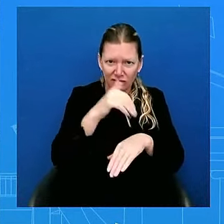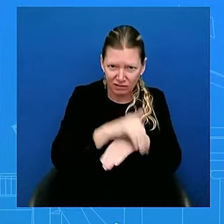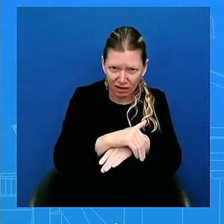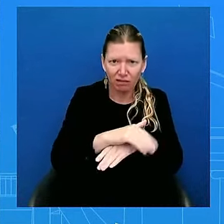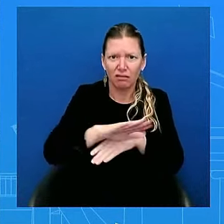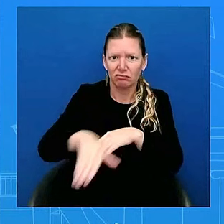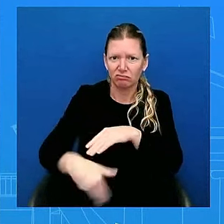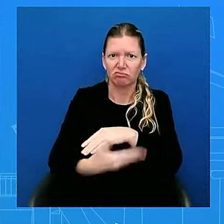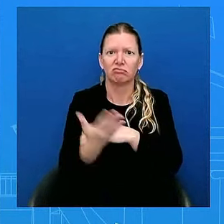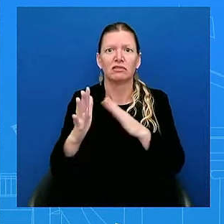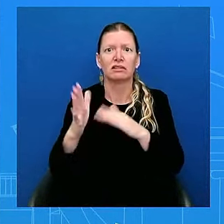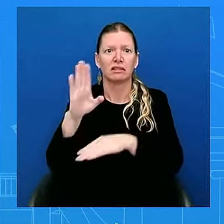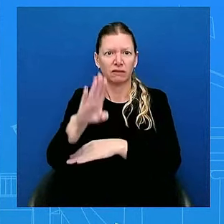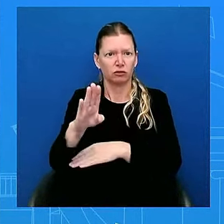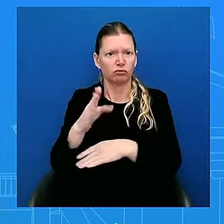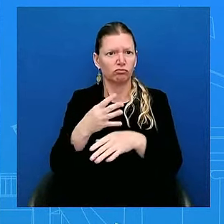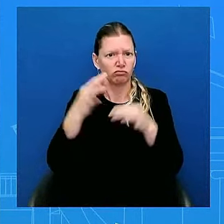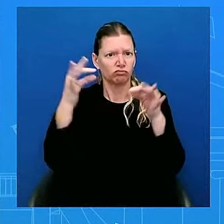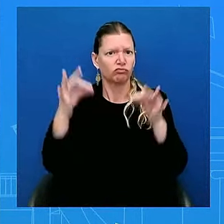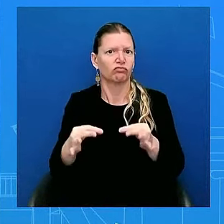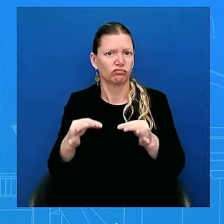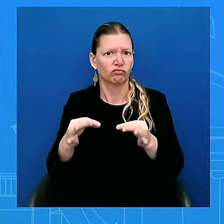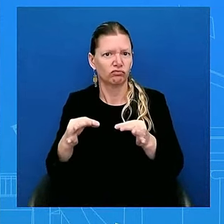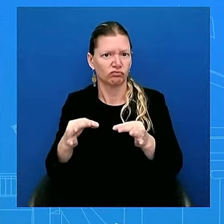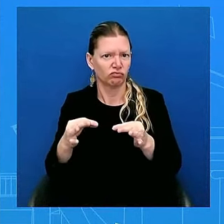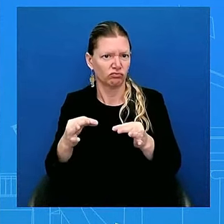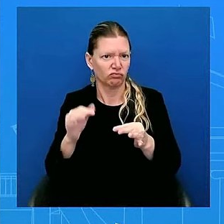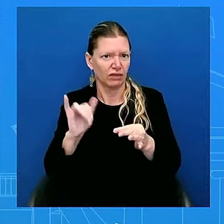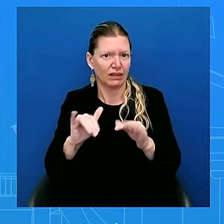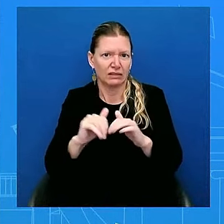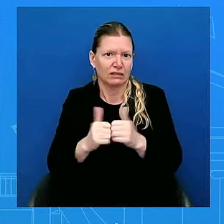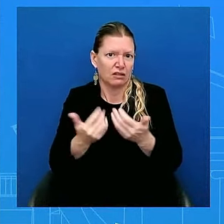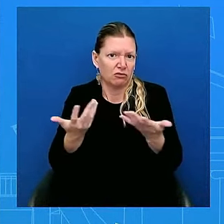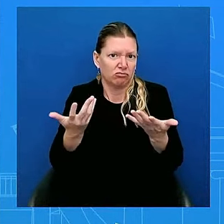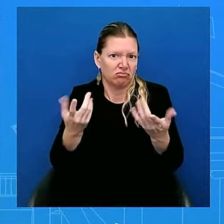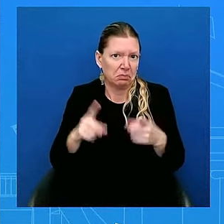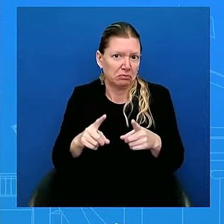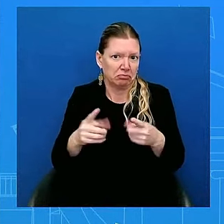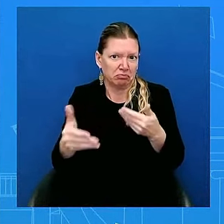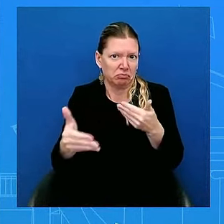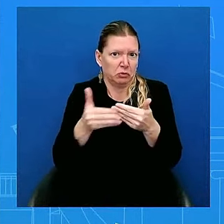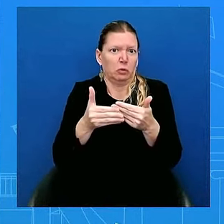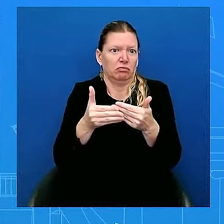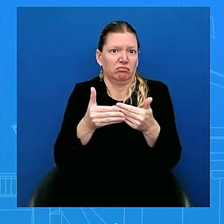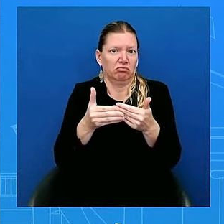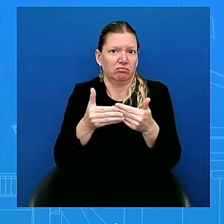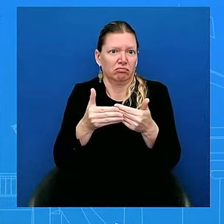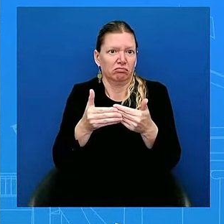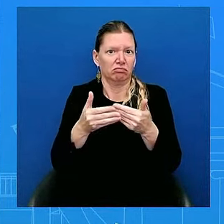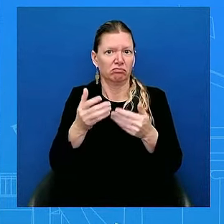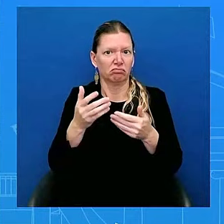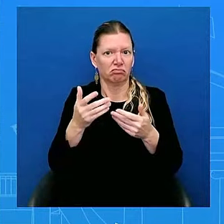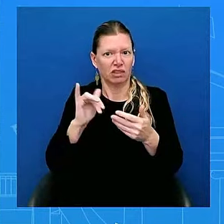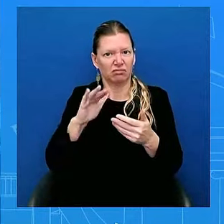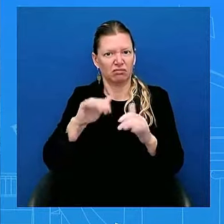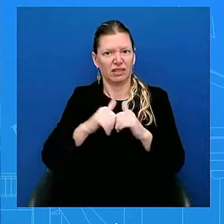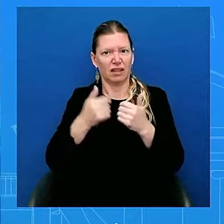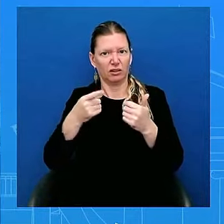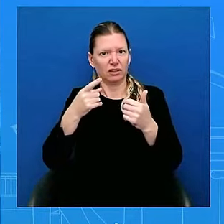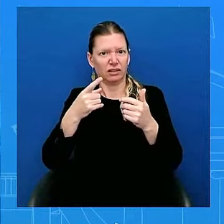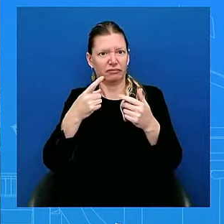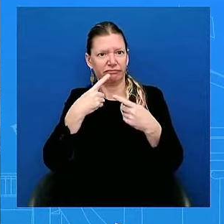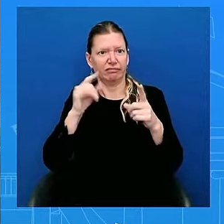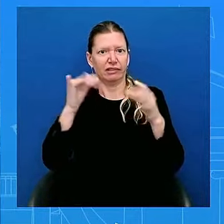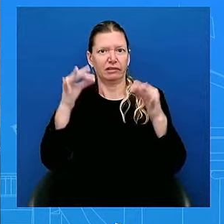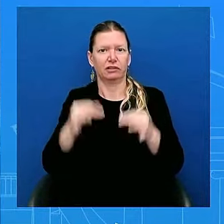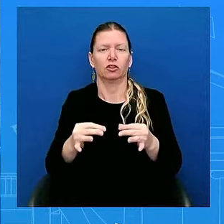That's how it happened. That's how he came to announcing it. And on the messaging to